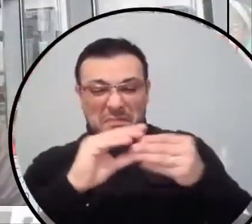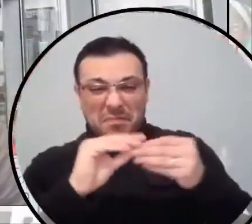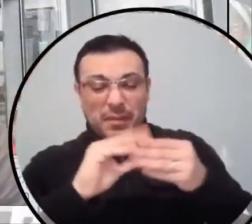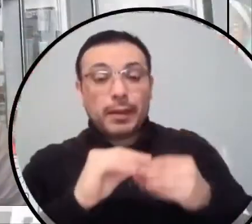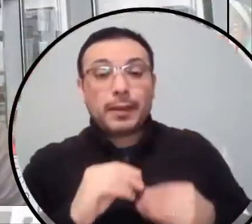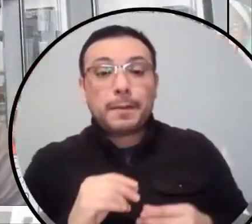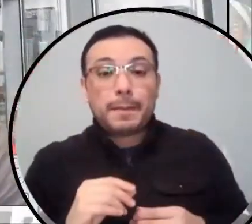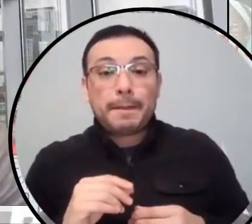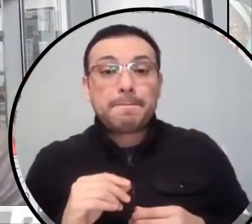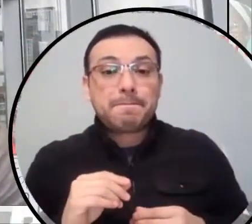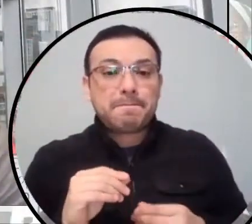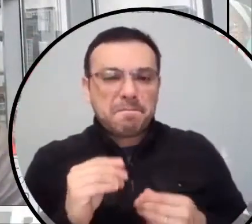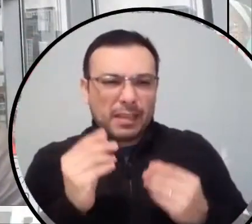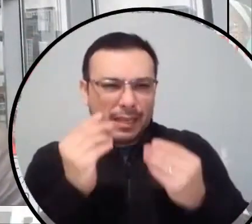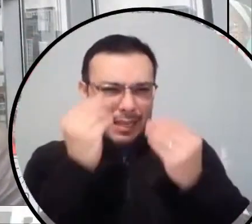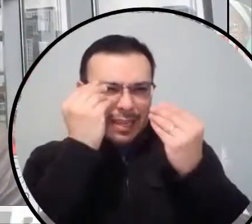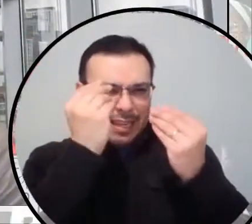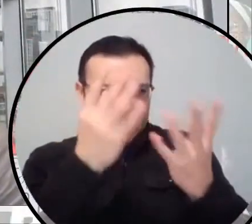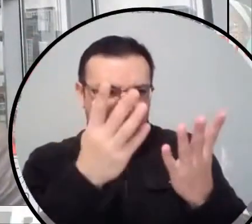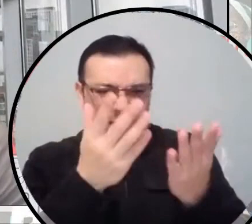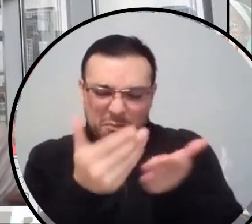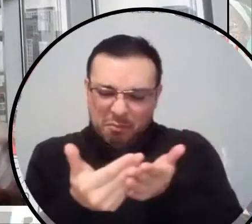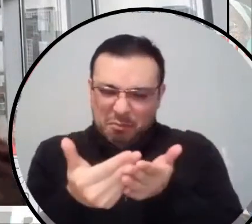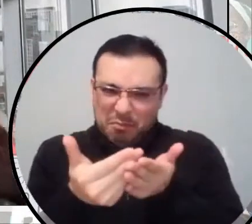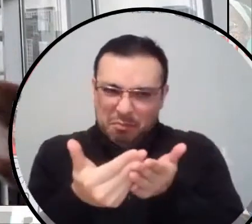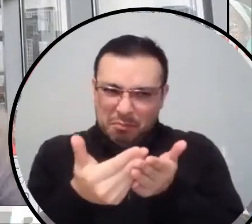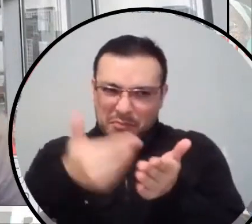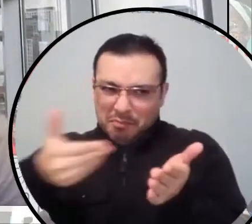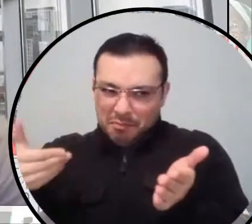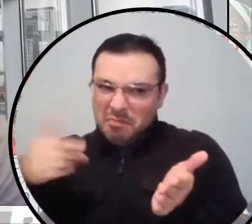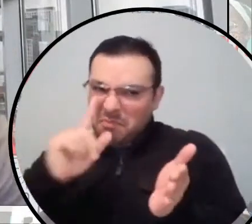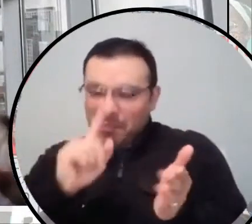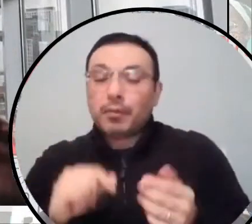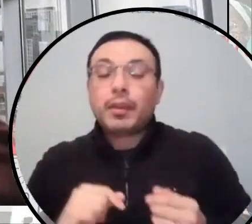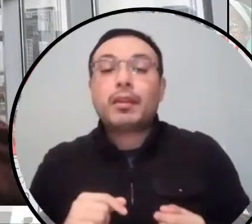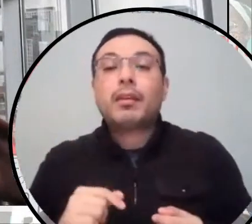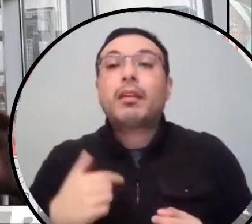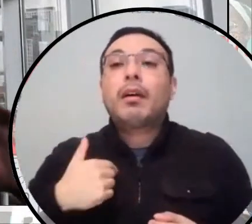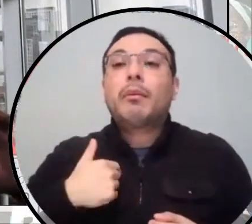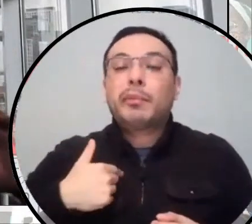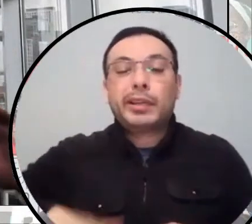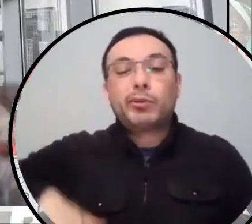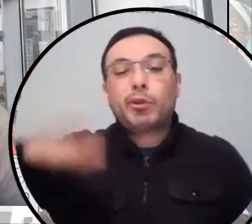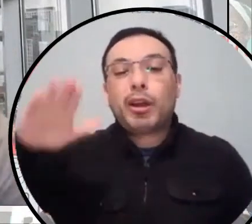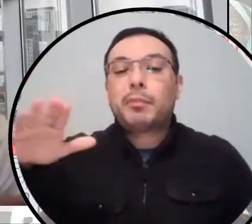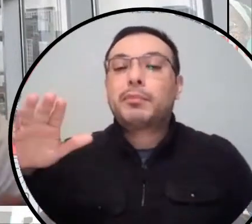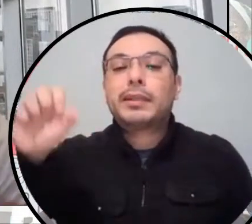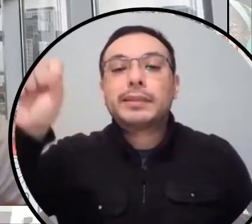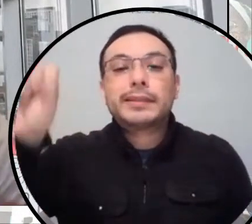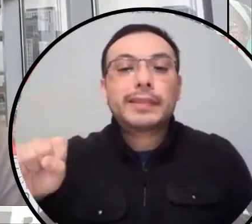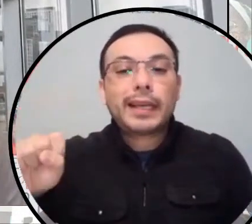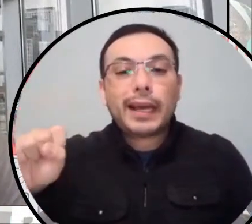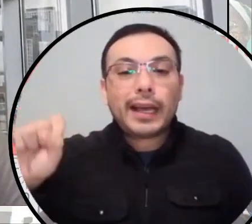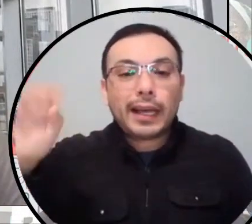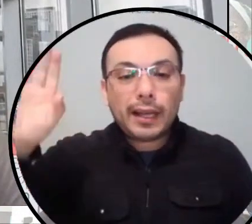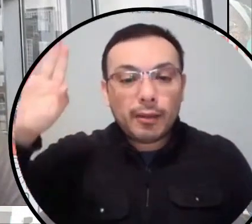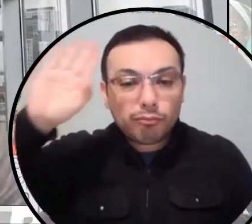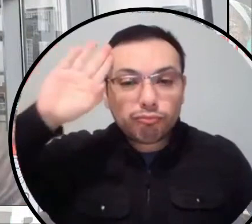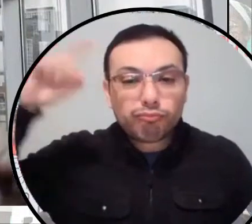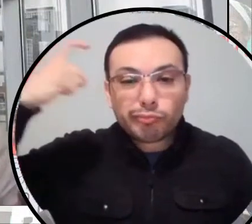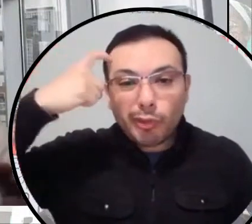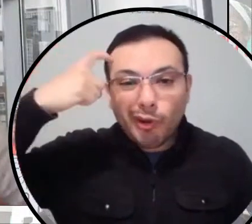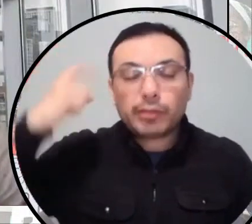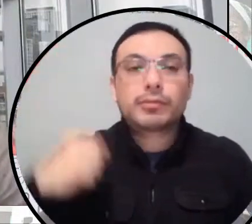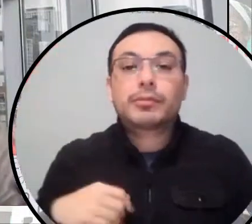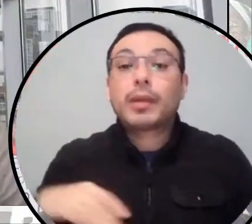so I grew up in the South Bronx and, you know, like I said, jumped around, I was jumped around from forced home to forced home